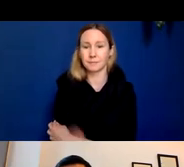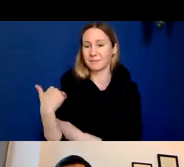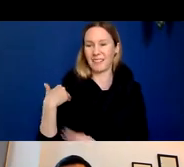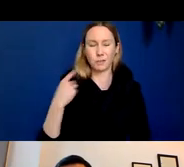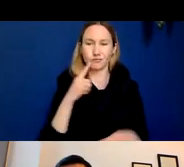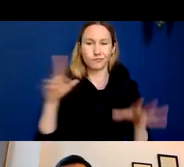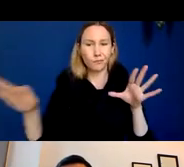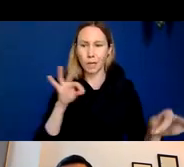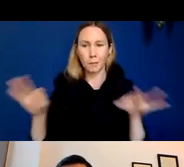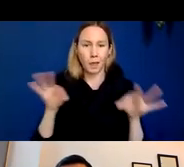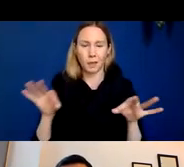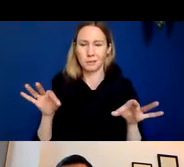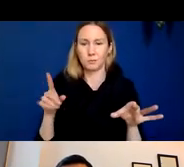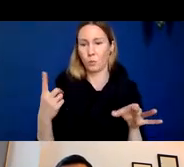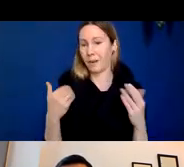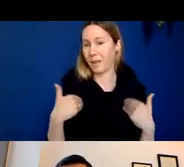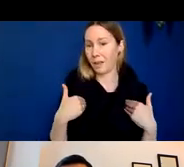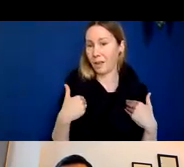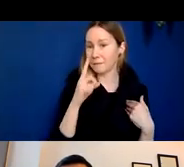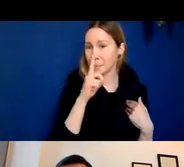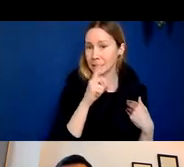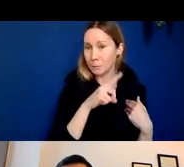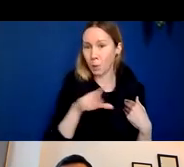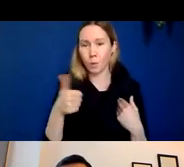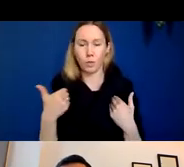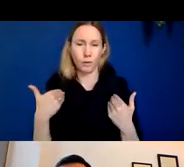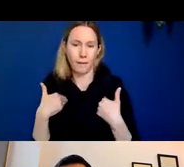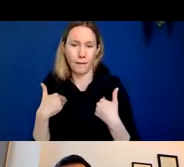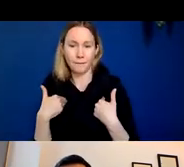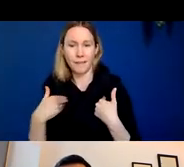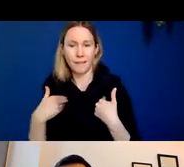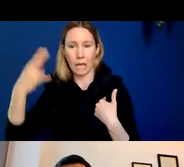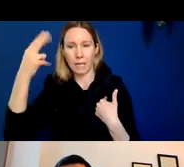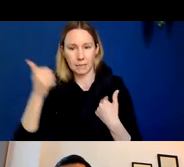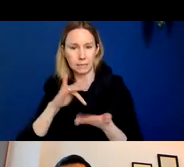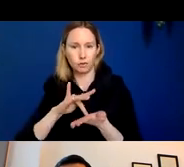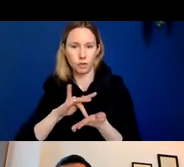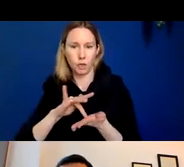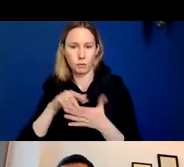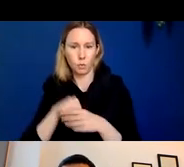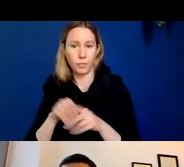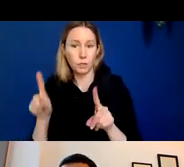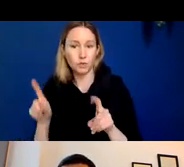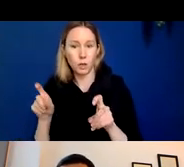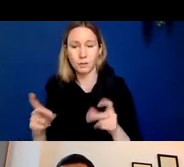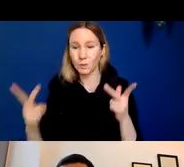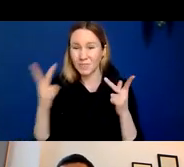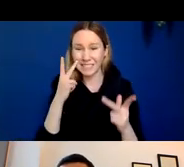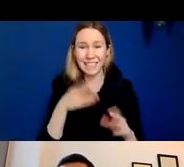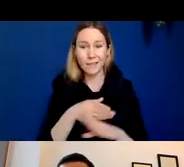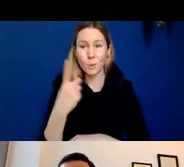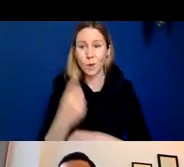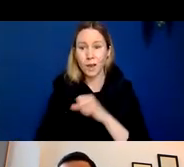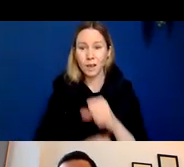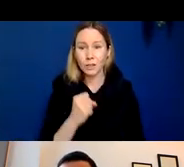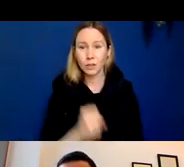to placebo and a baseline scan for an individual who received the highest dose of drug in this trial and as you can see after one year there